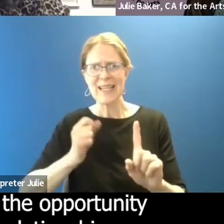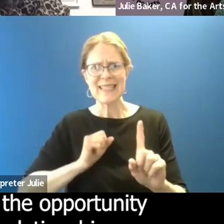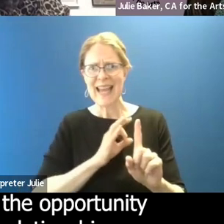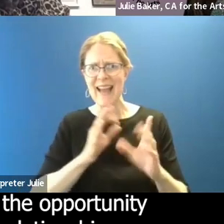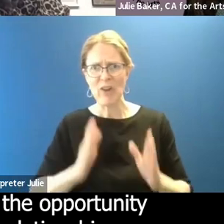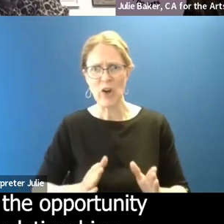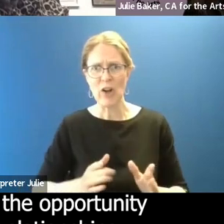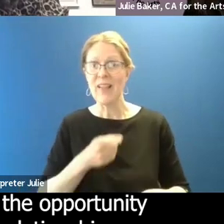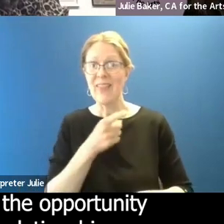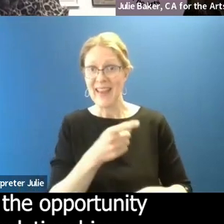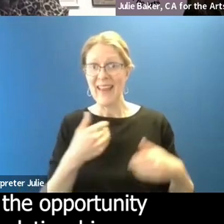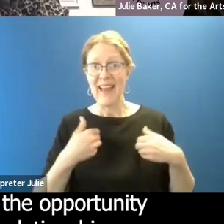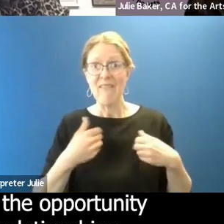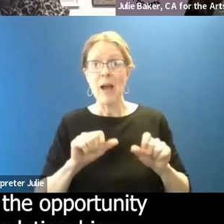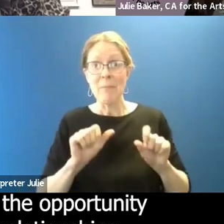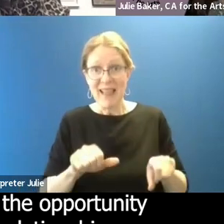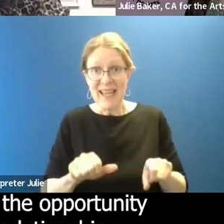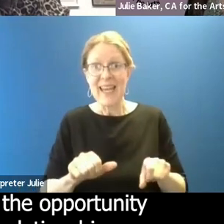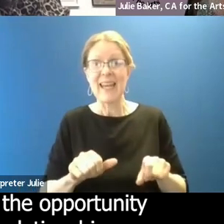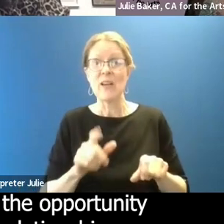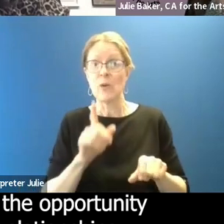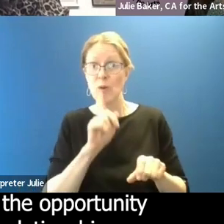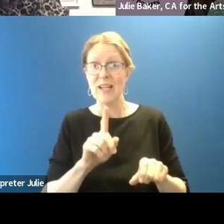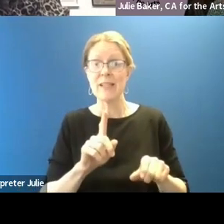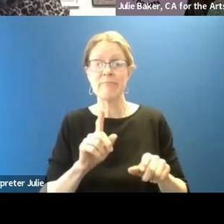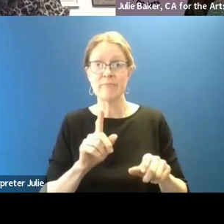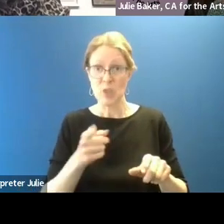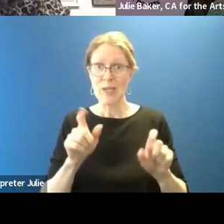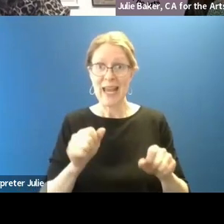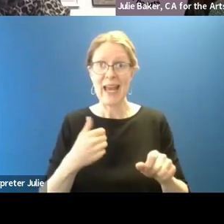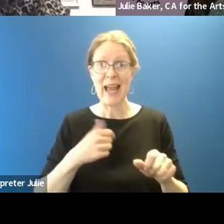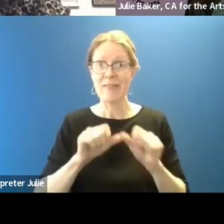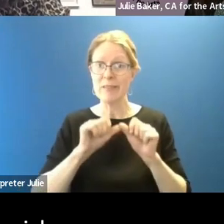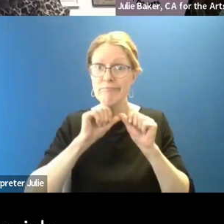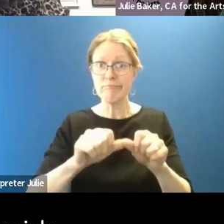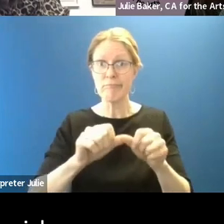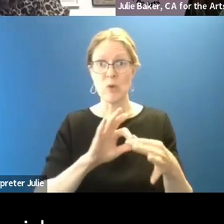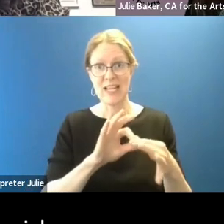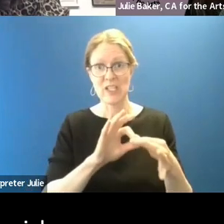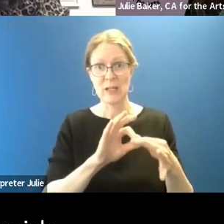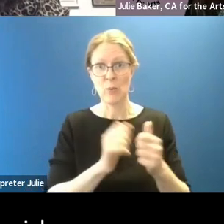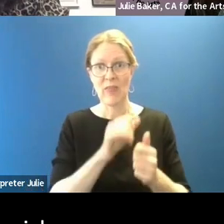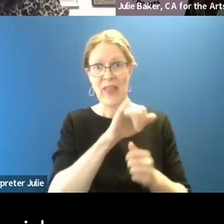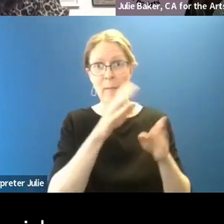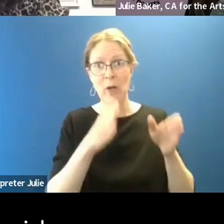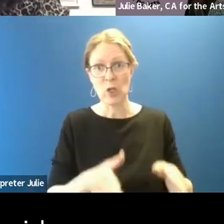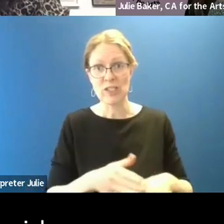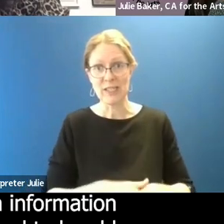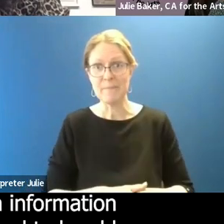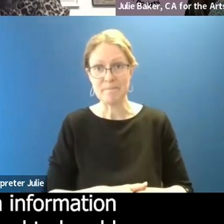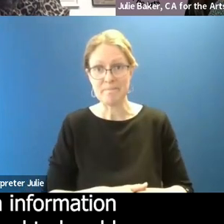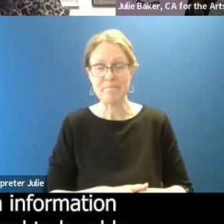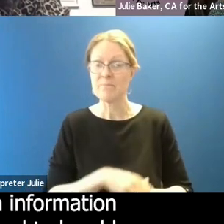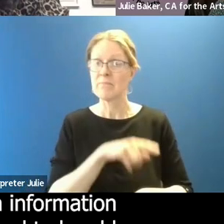ability and the opportunity to make long lasting relationships. So that staffers job